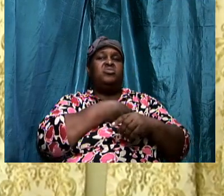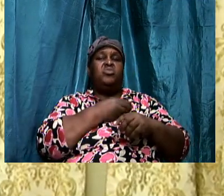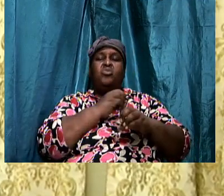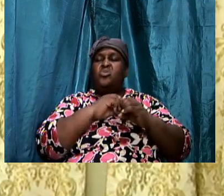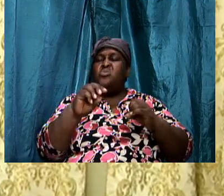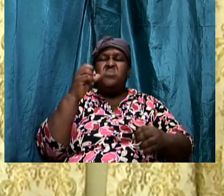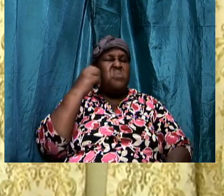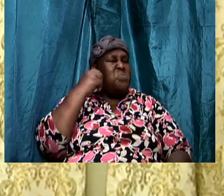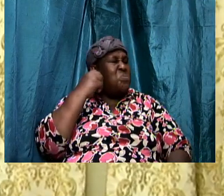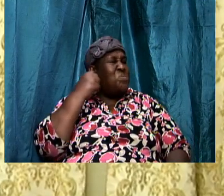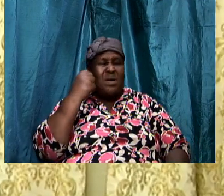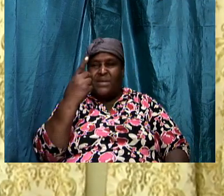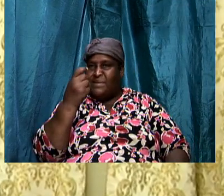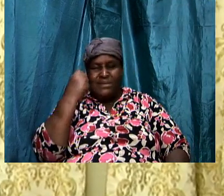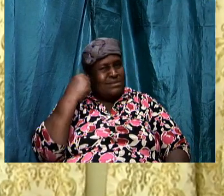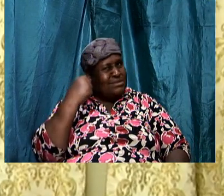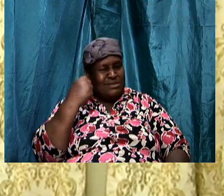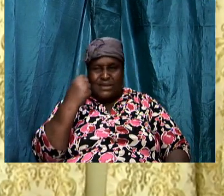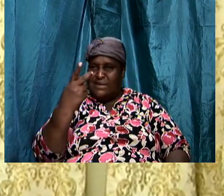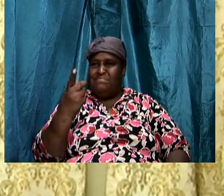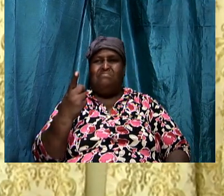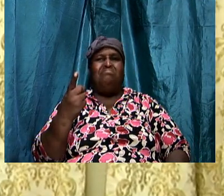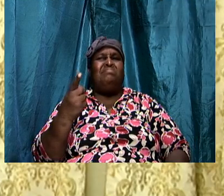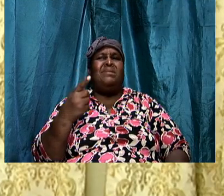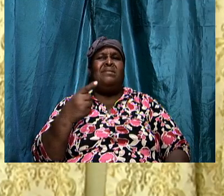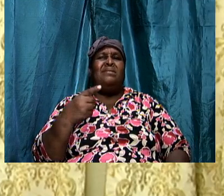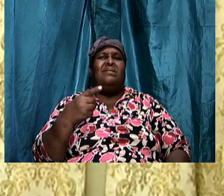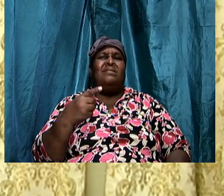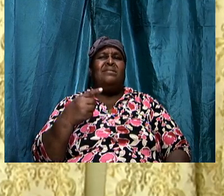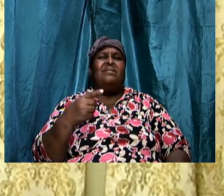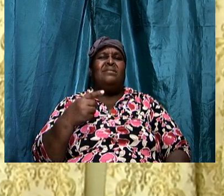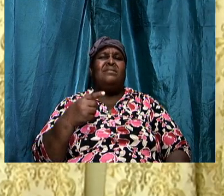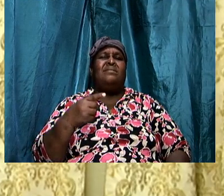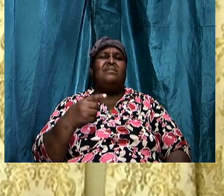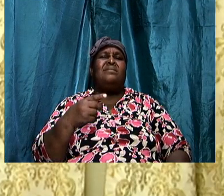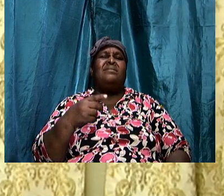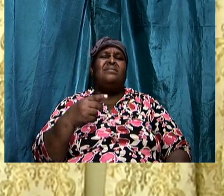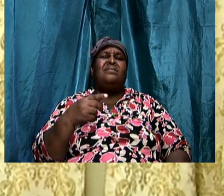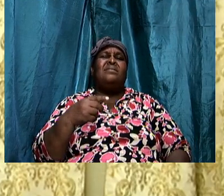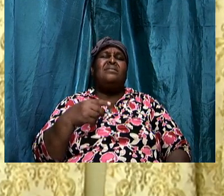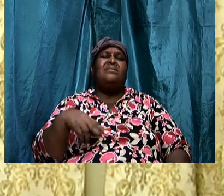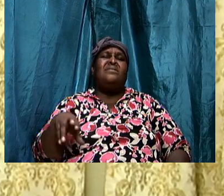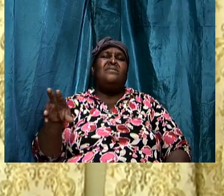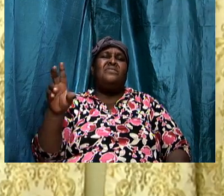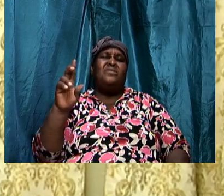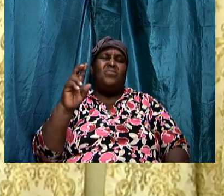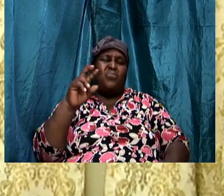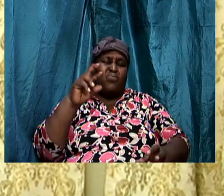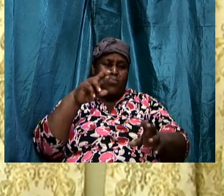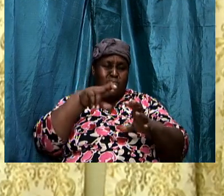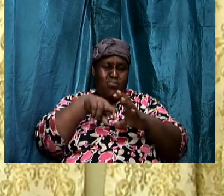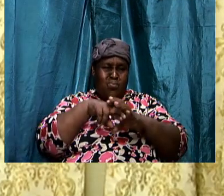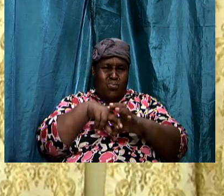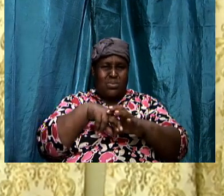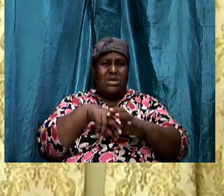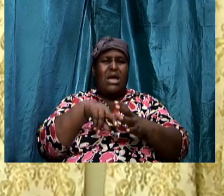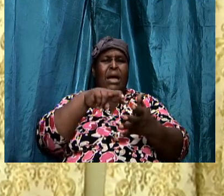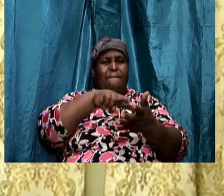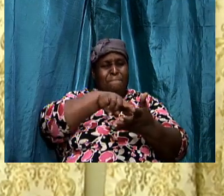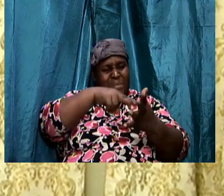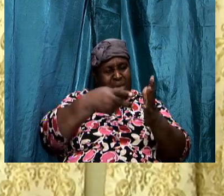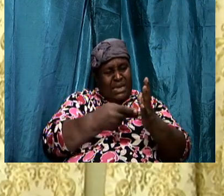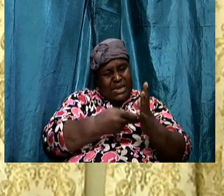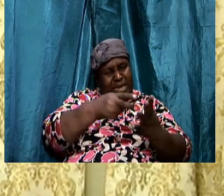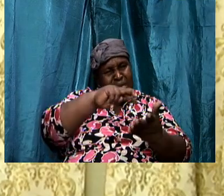understand the the the the the root and therefore the meaning